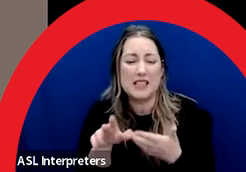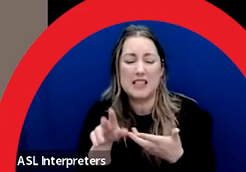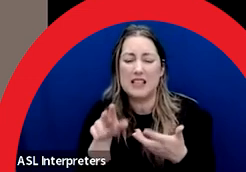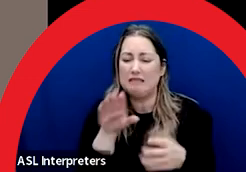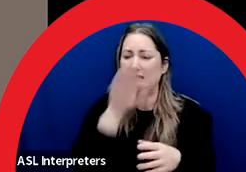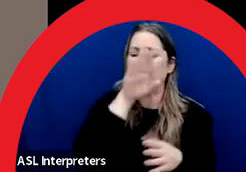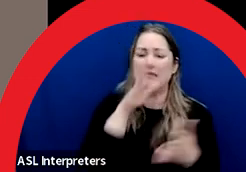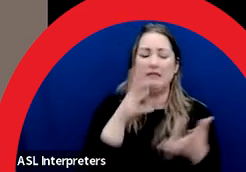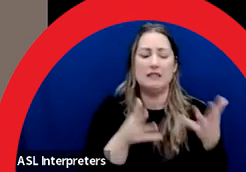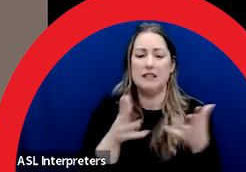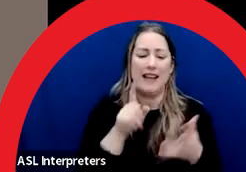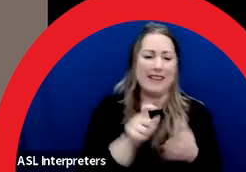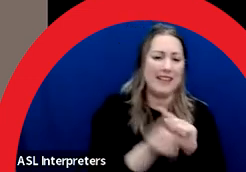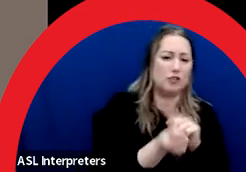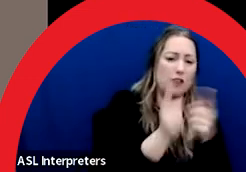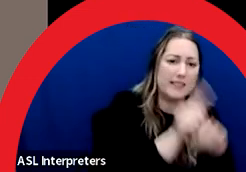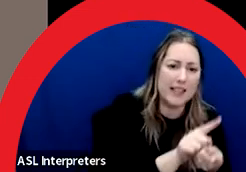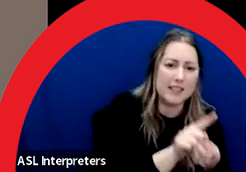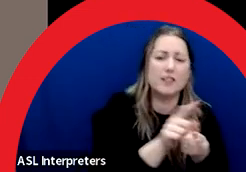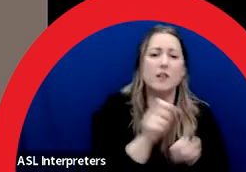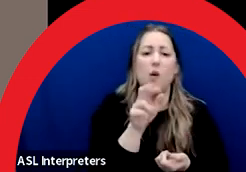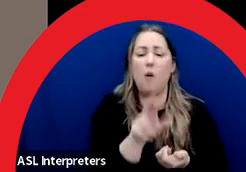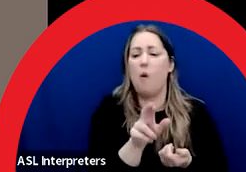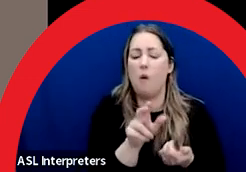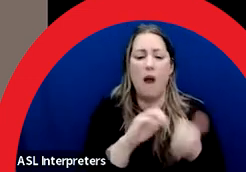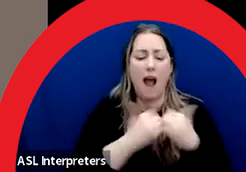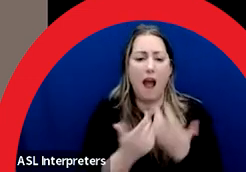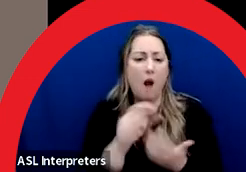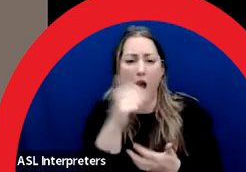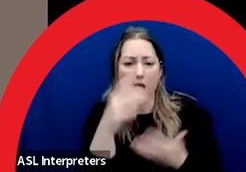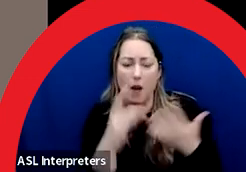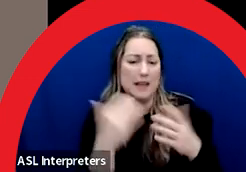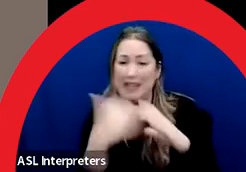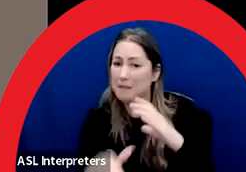translation or submitting in another option besides email.